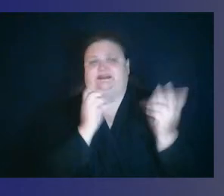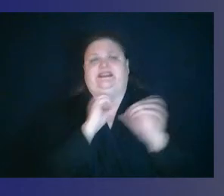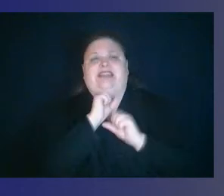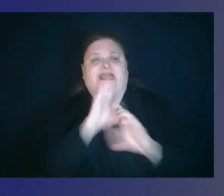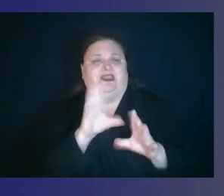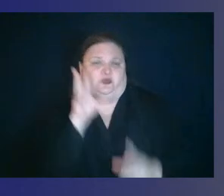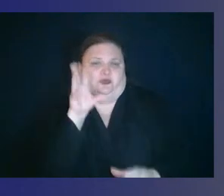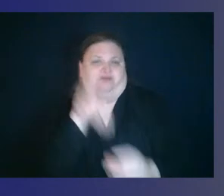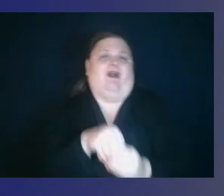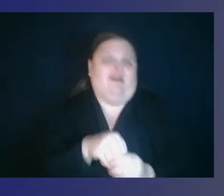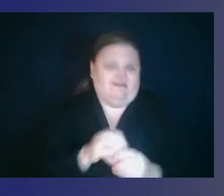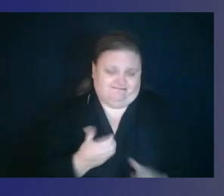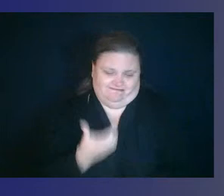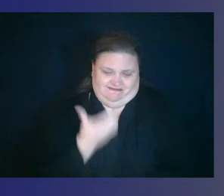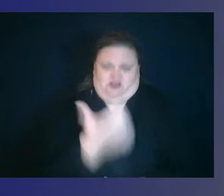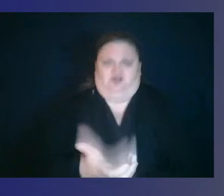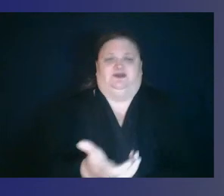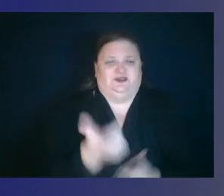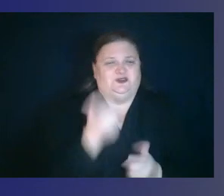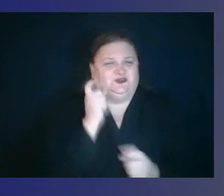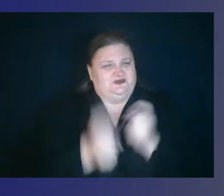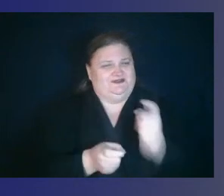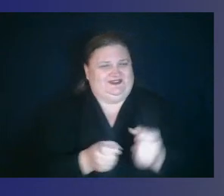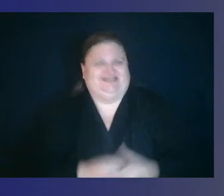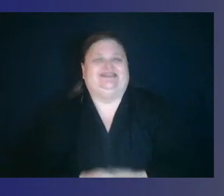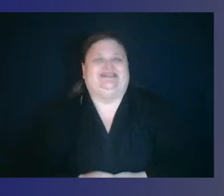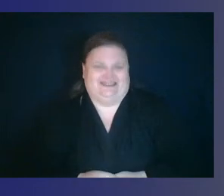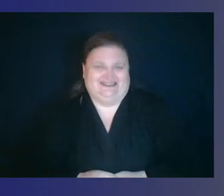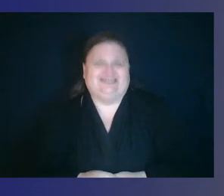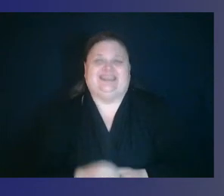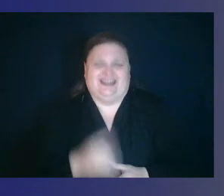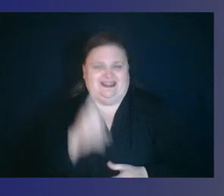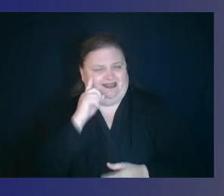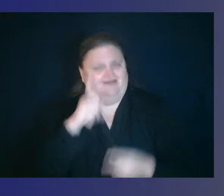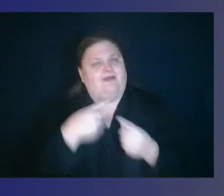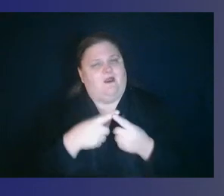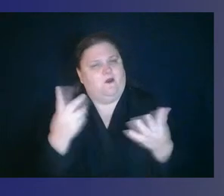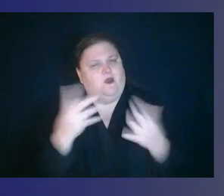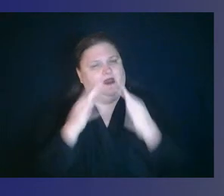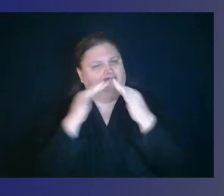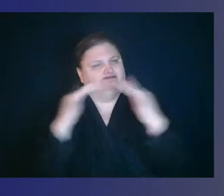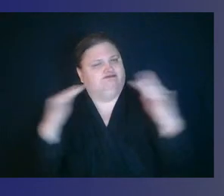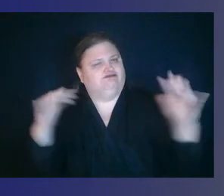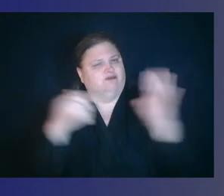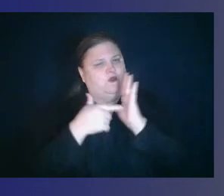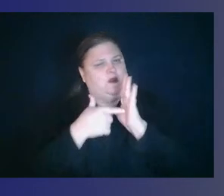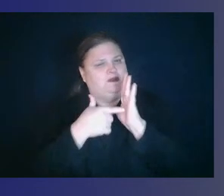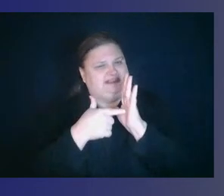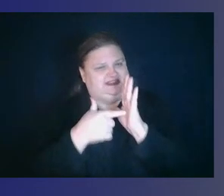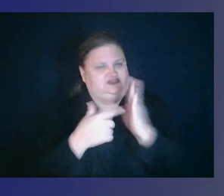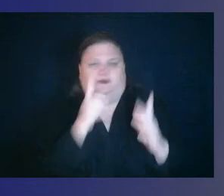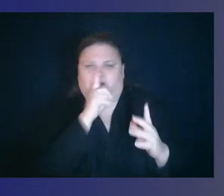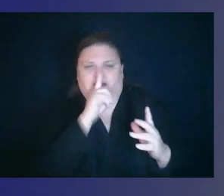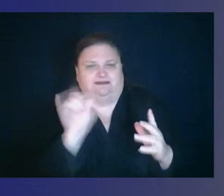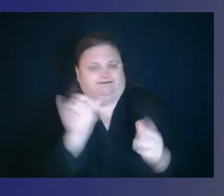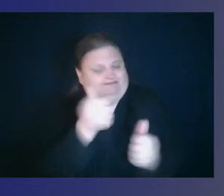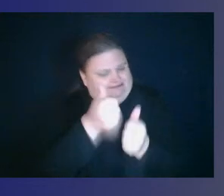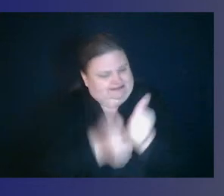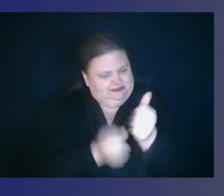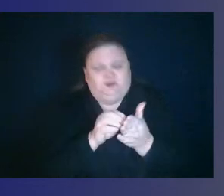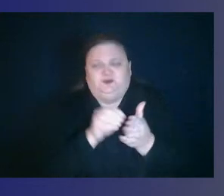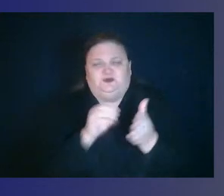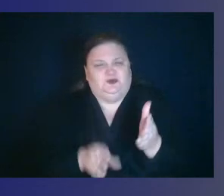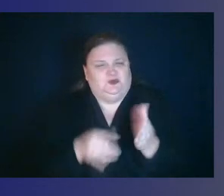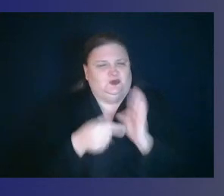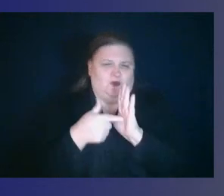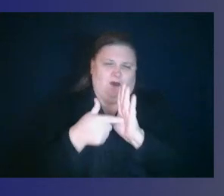and I think we've been talking about this all along, the whole representation piece, you know, representation matters for every student, um, no matter what.